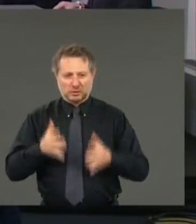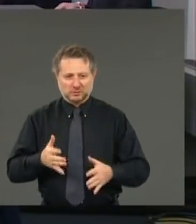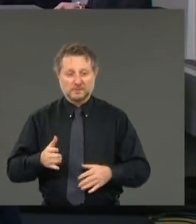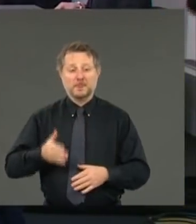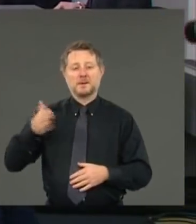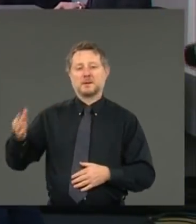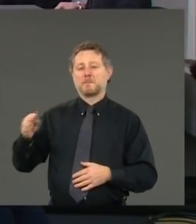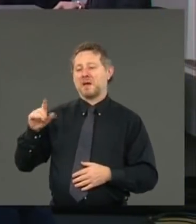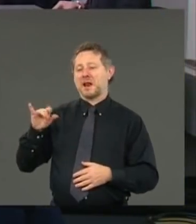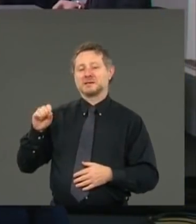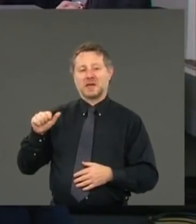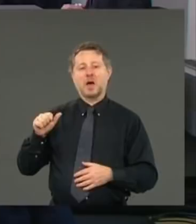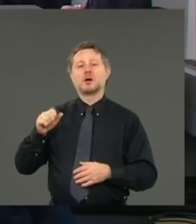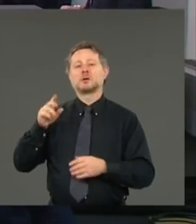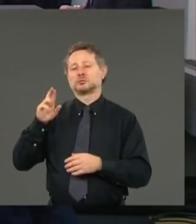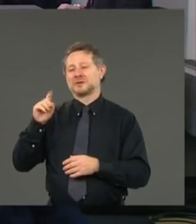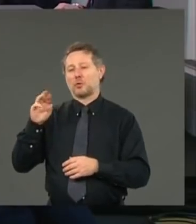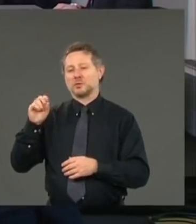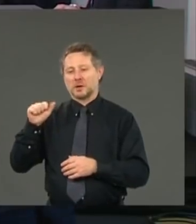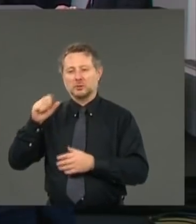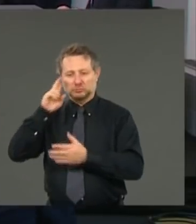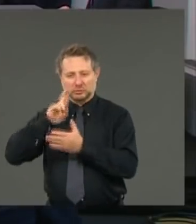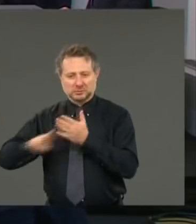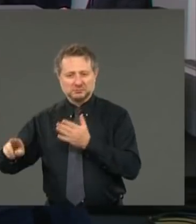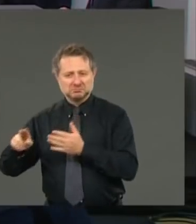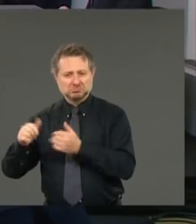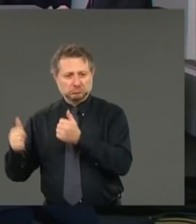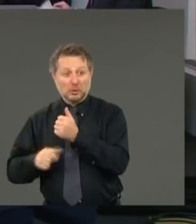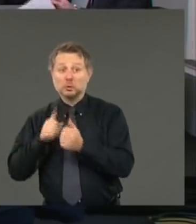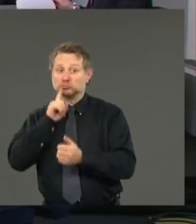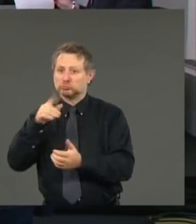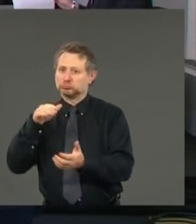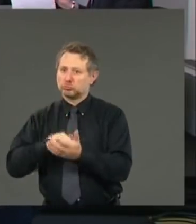far right, real doctor, Howard Zucker, Commissioner of Health.